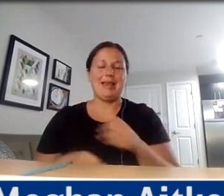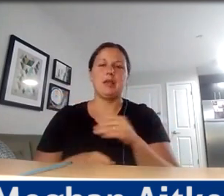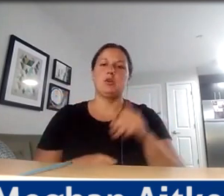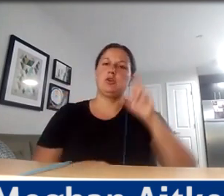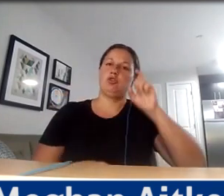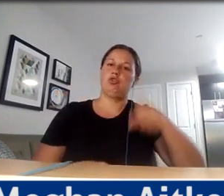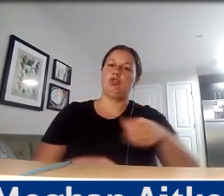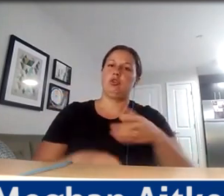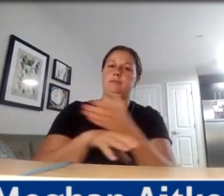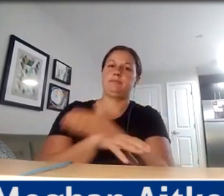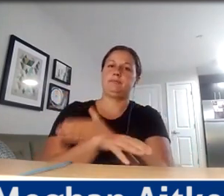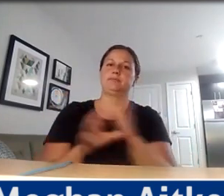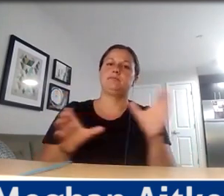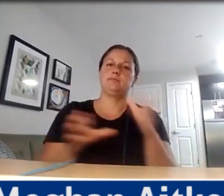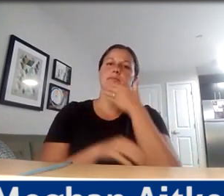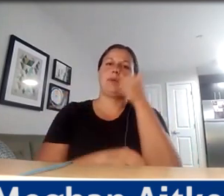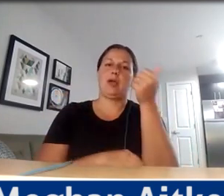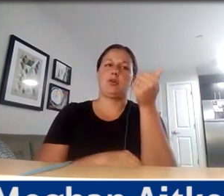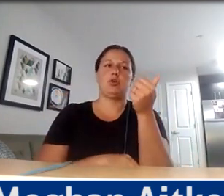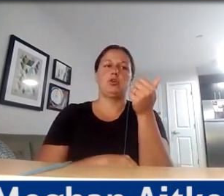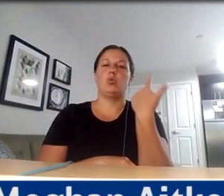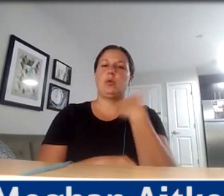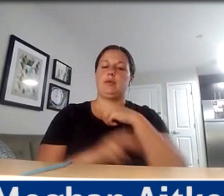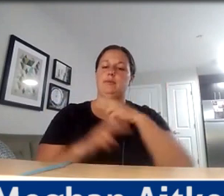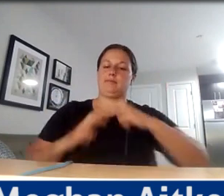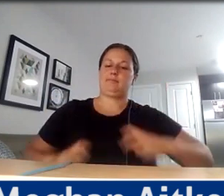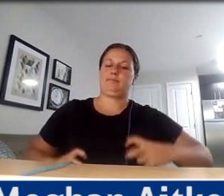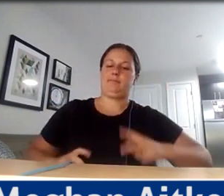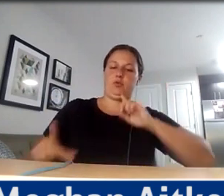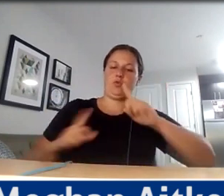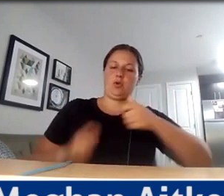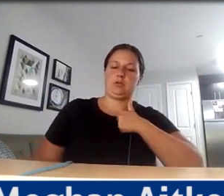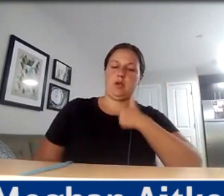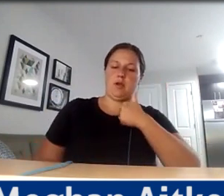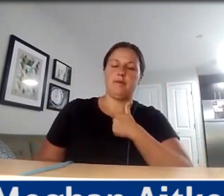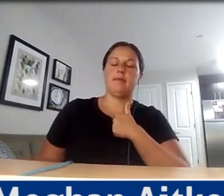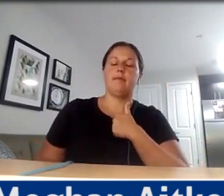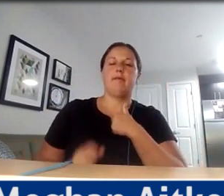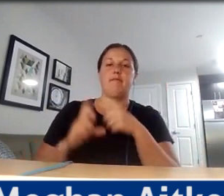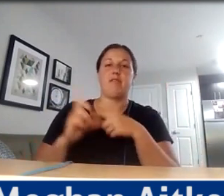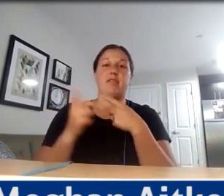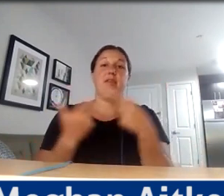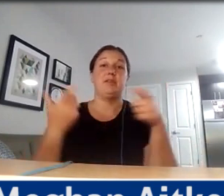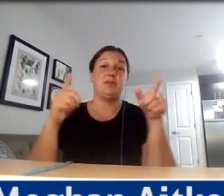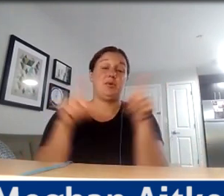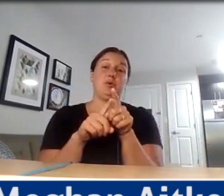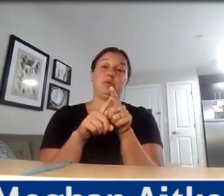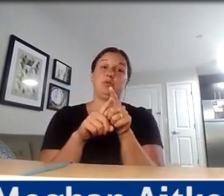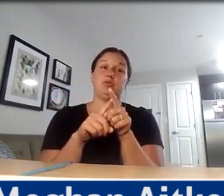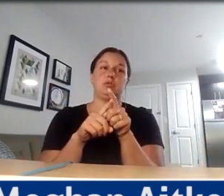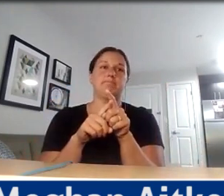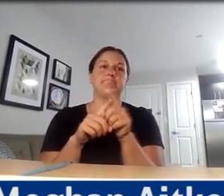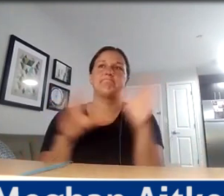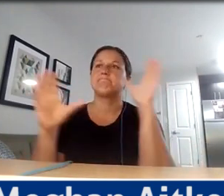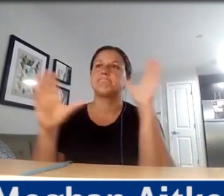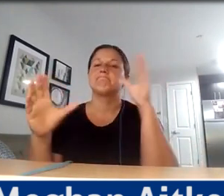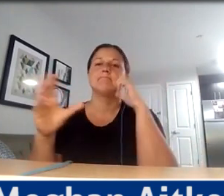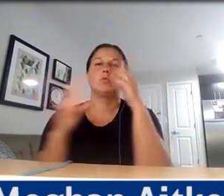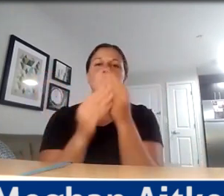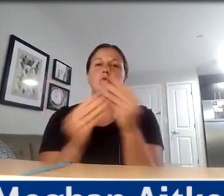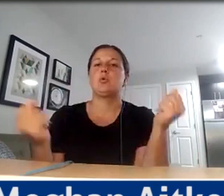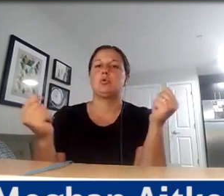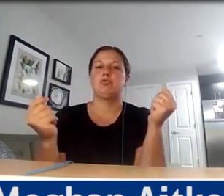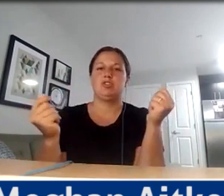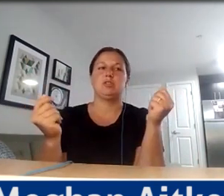look introspectively and talk with ourselves and then also go and find the solutions that might exist in